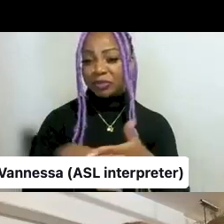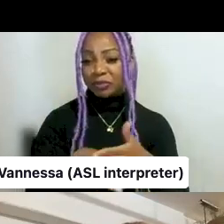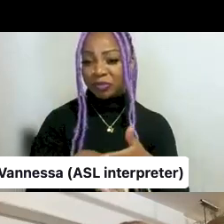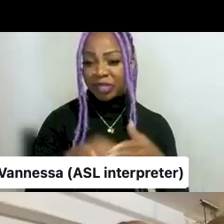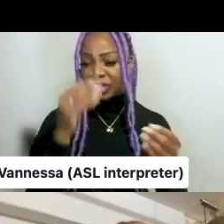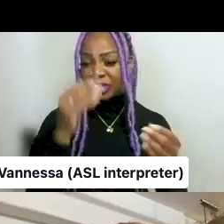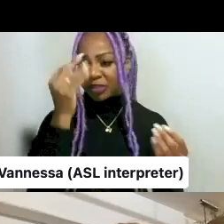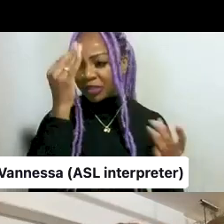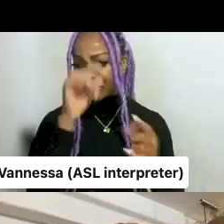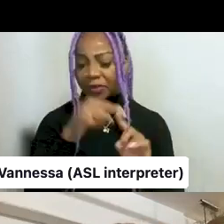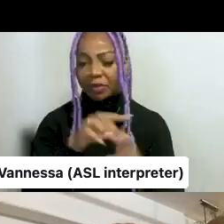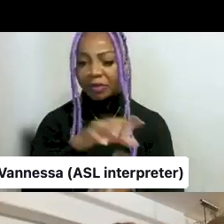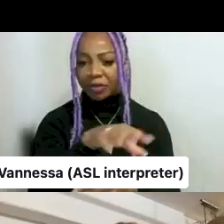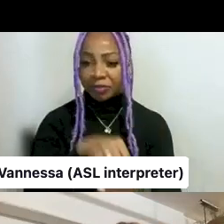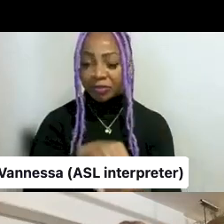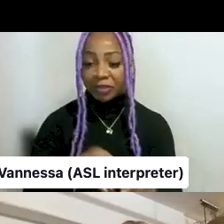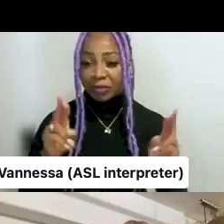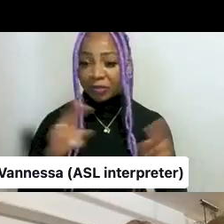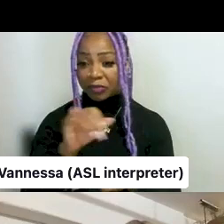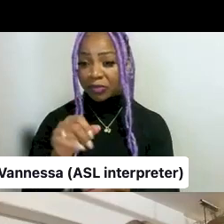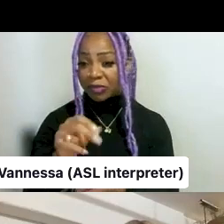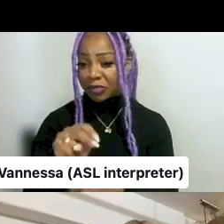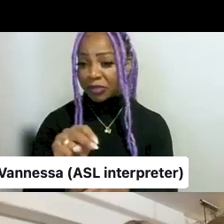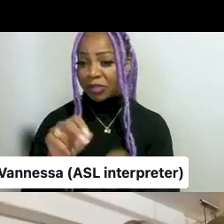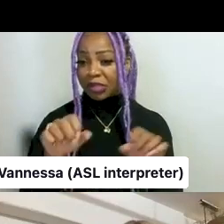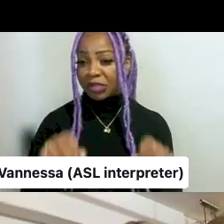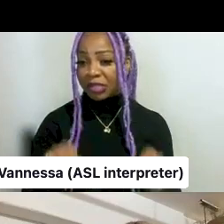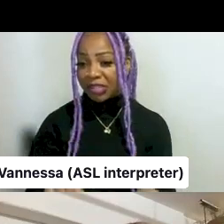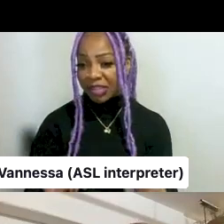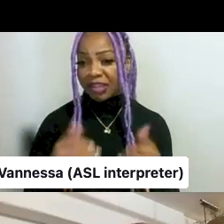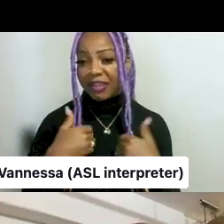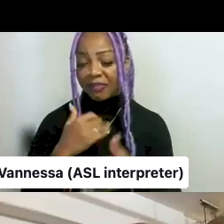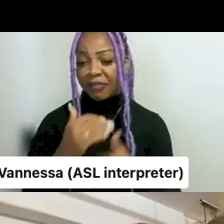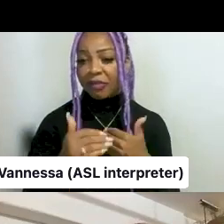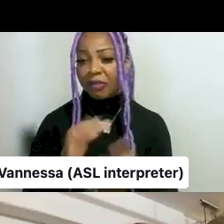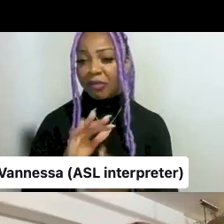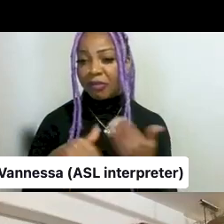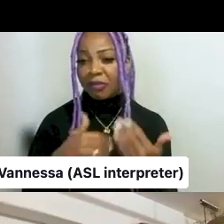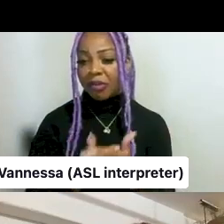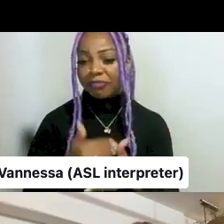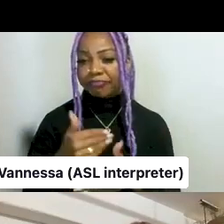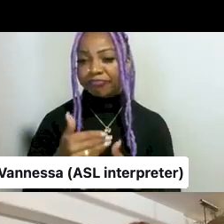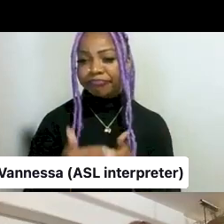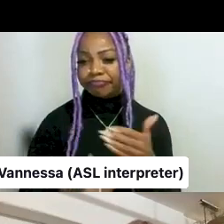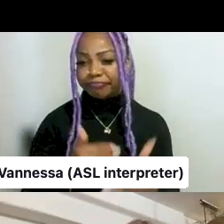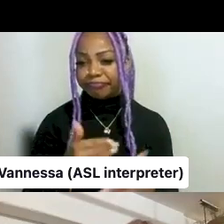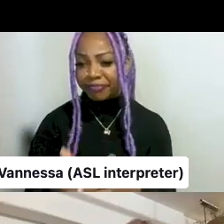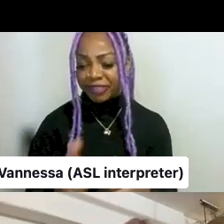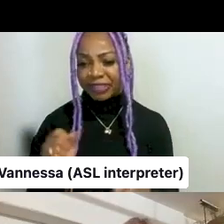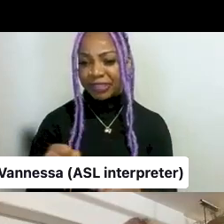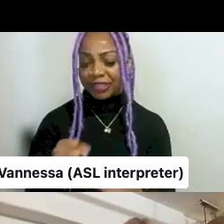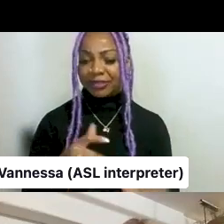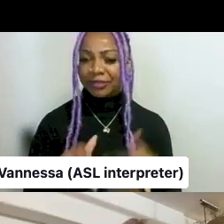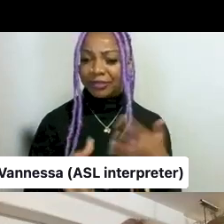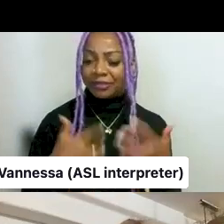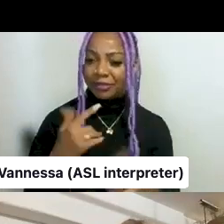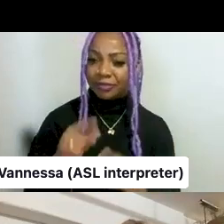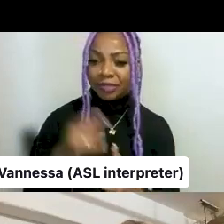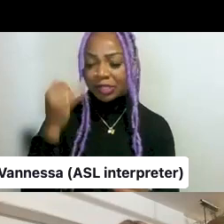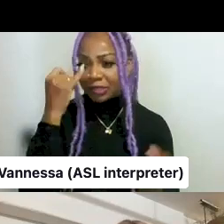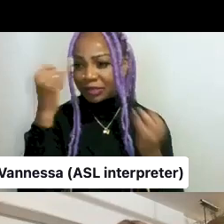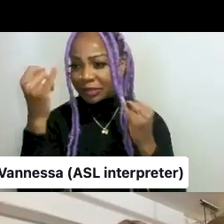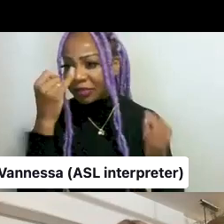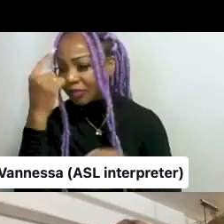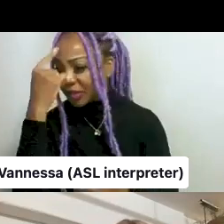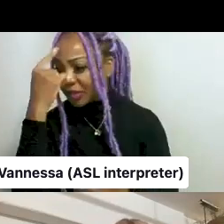and then hopefully in the month of January, we'll have all this text. And of course we were super enthusiastic about the idea and we thought,